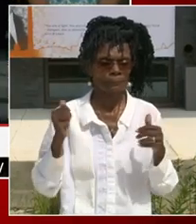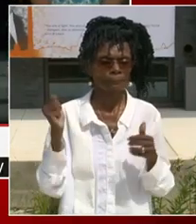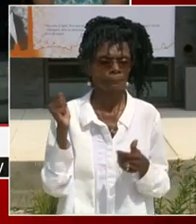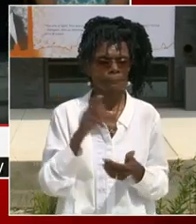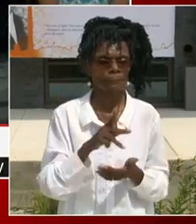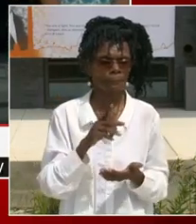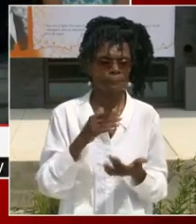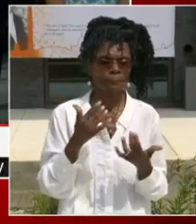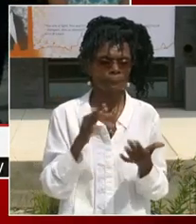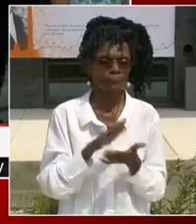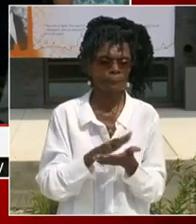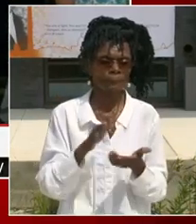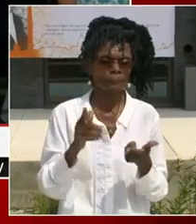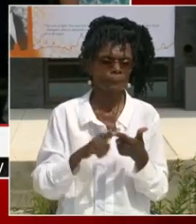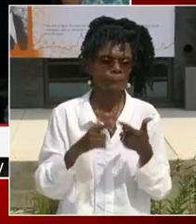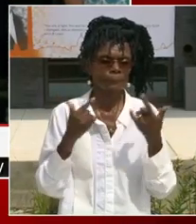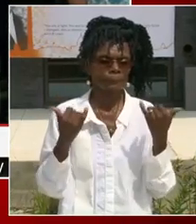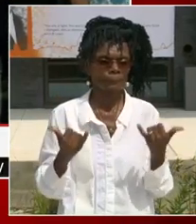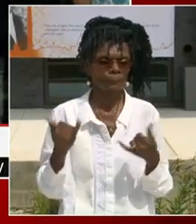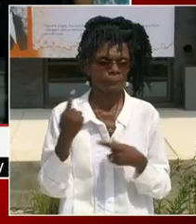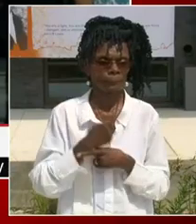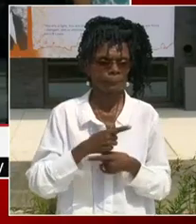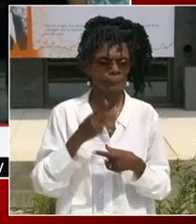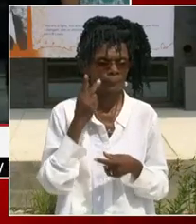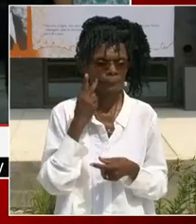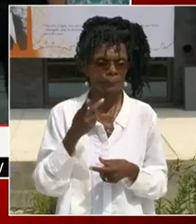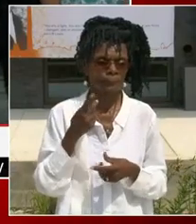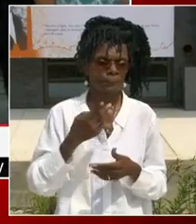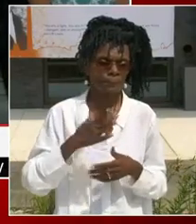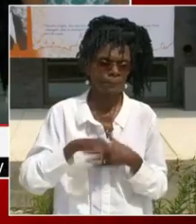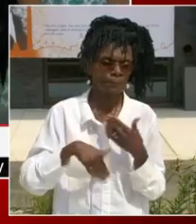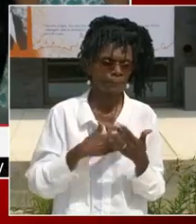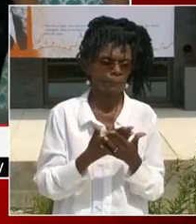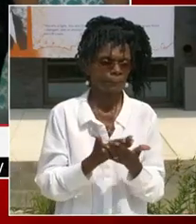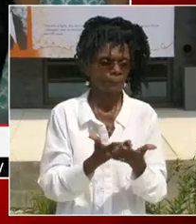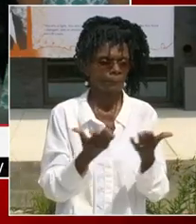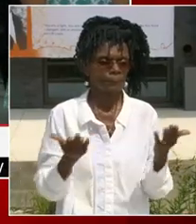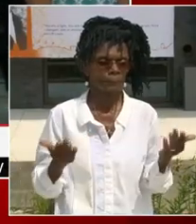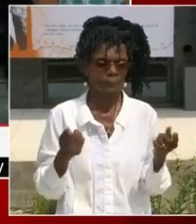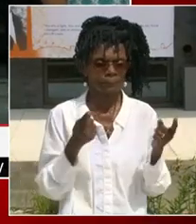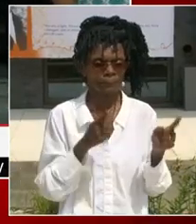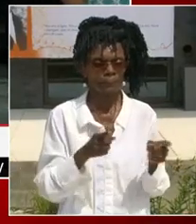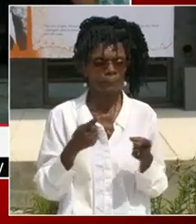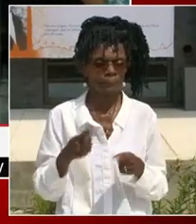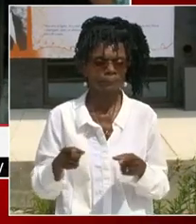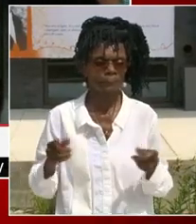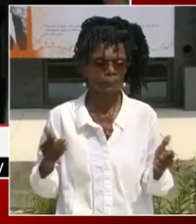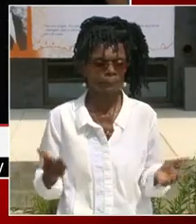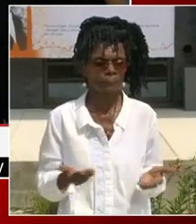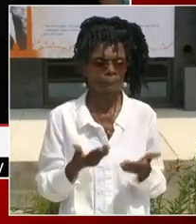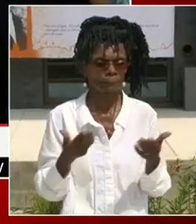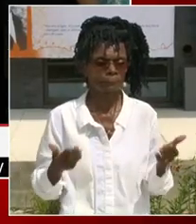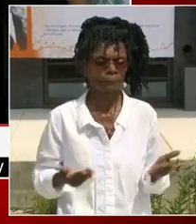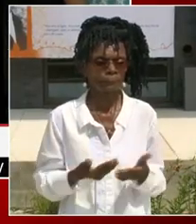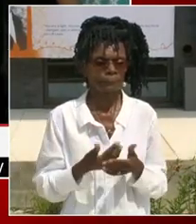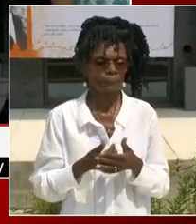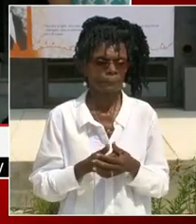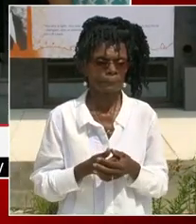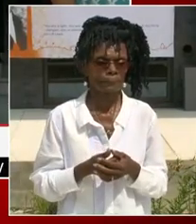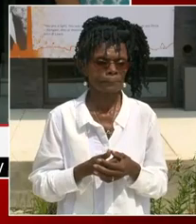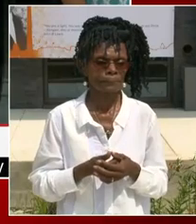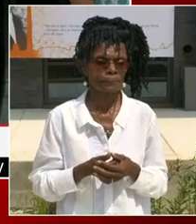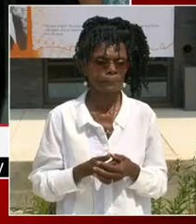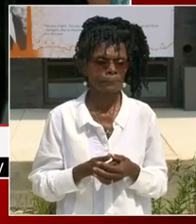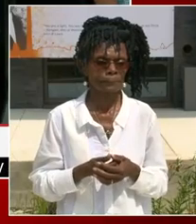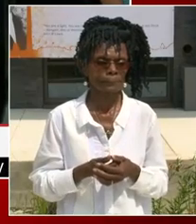everything that has happened here. So I want to thank the community members. I know some of you sacrificed parking spaces for a number of weeks. I know we